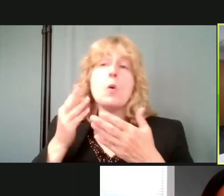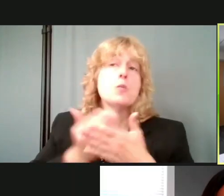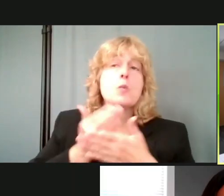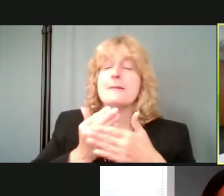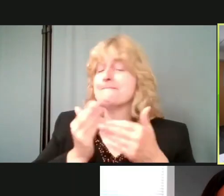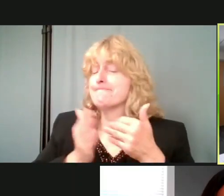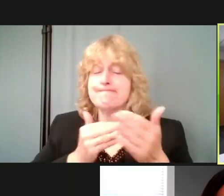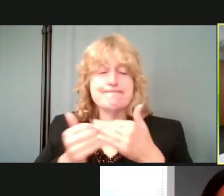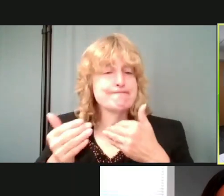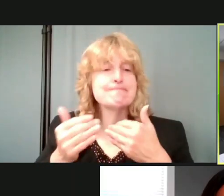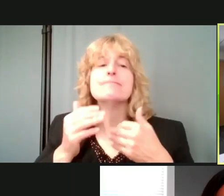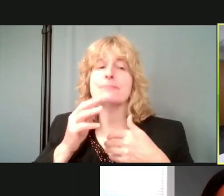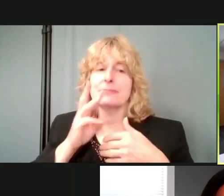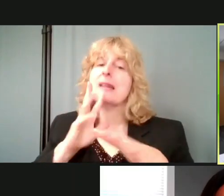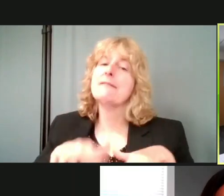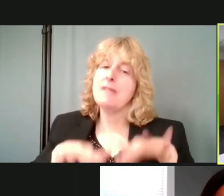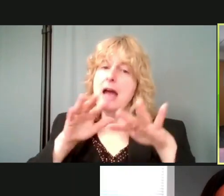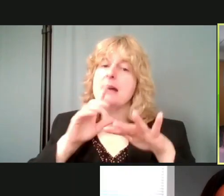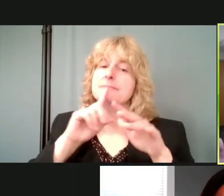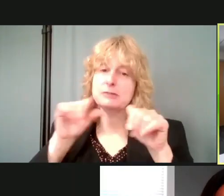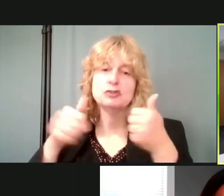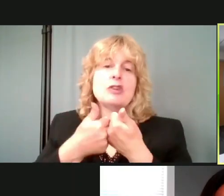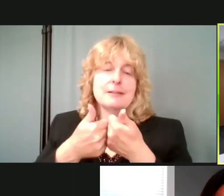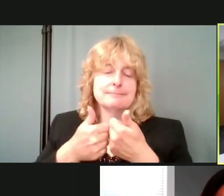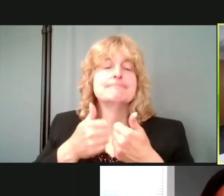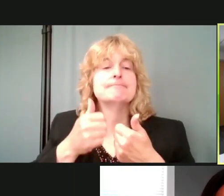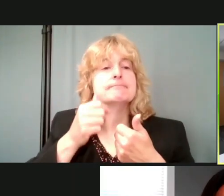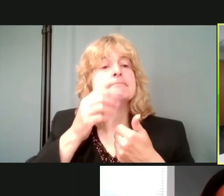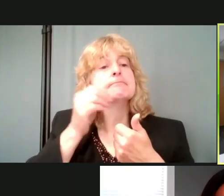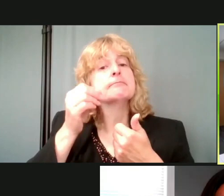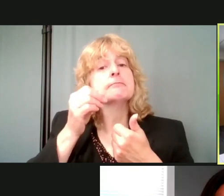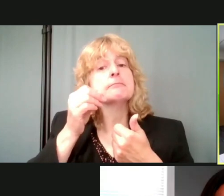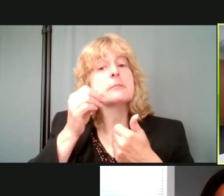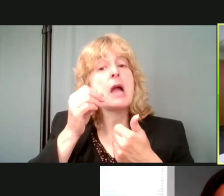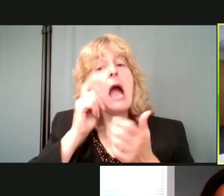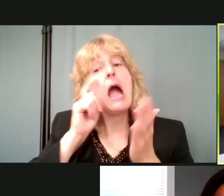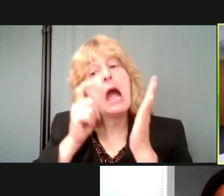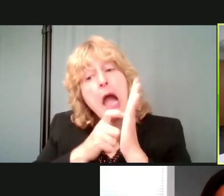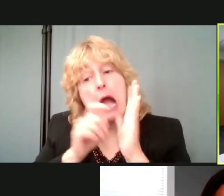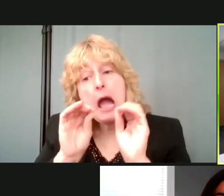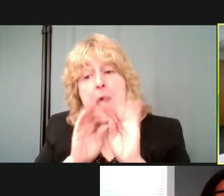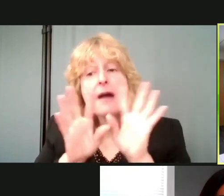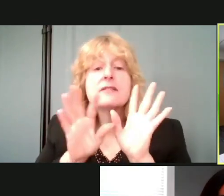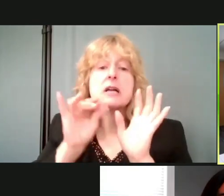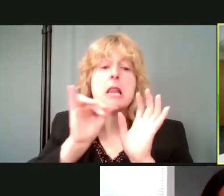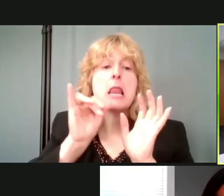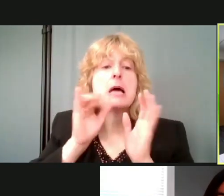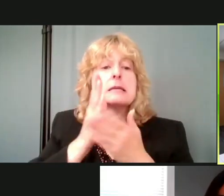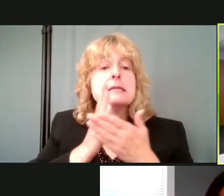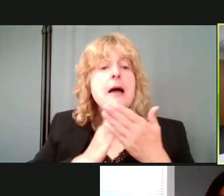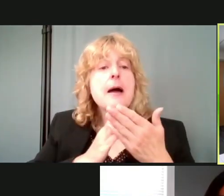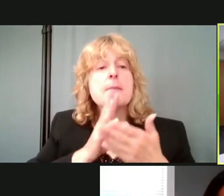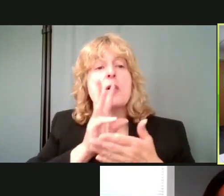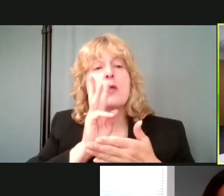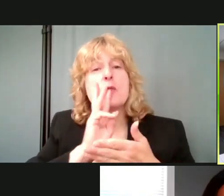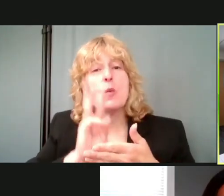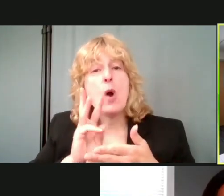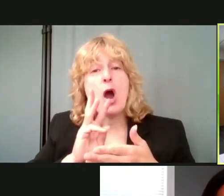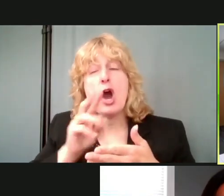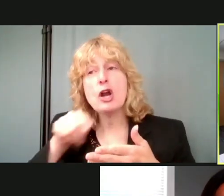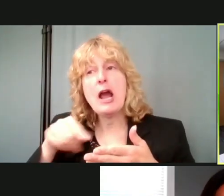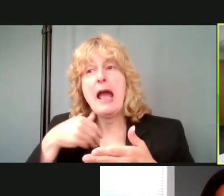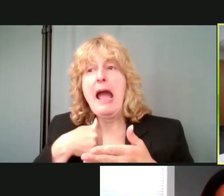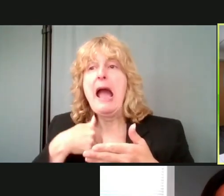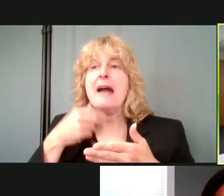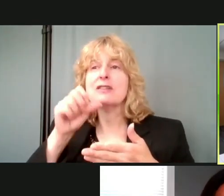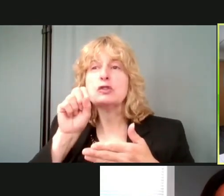obvious, um, things of, you know, some of that water can have, you human waste, um, can have, you chemicals in it.